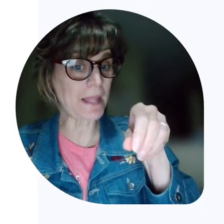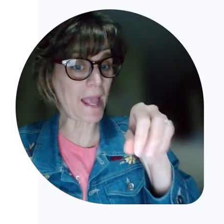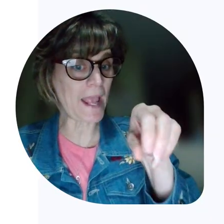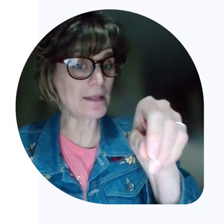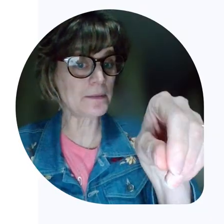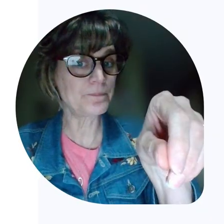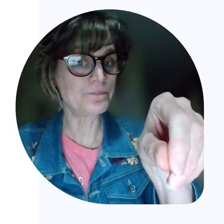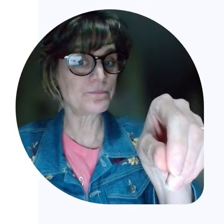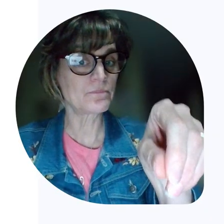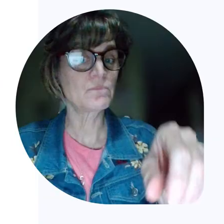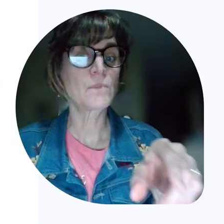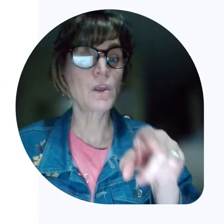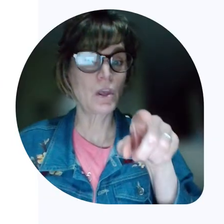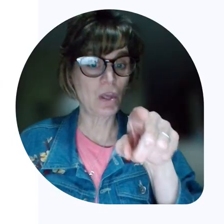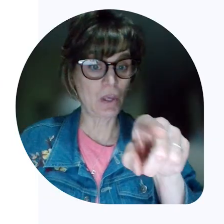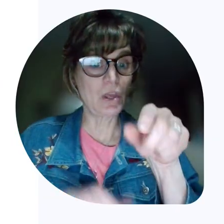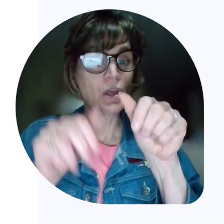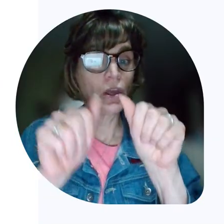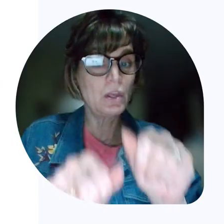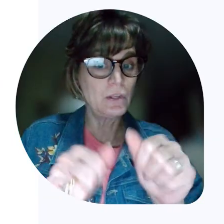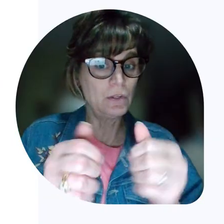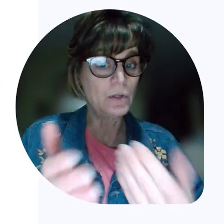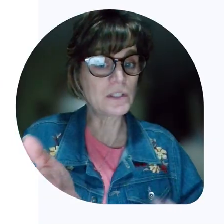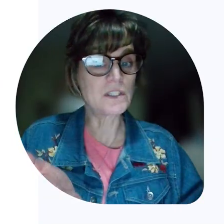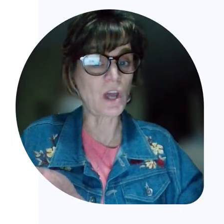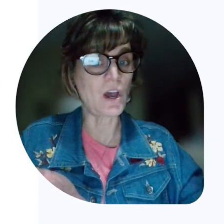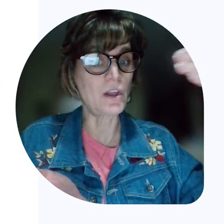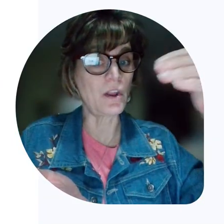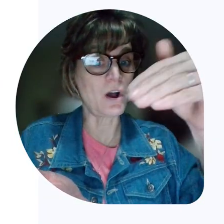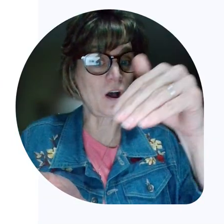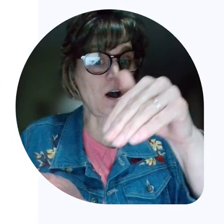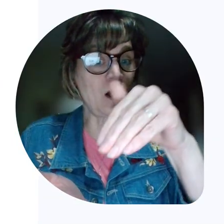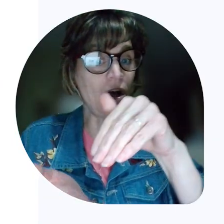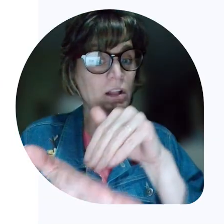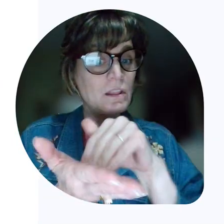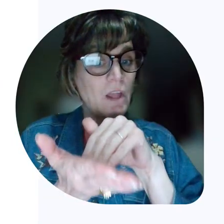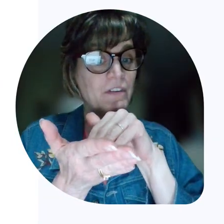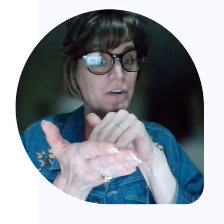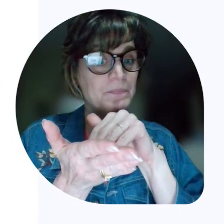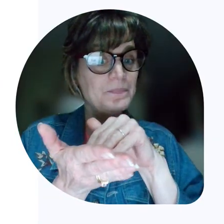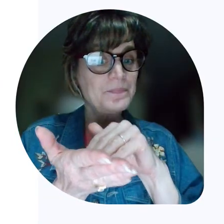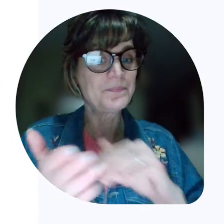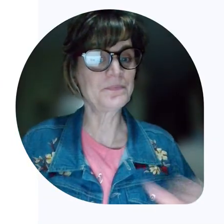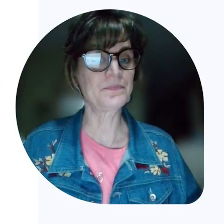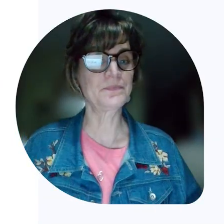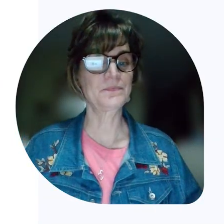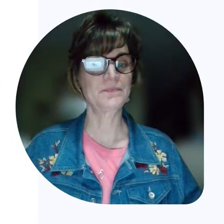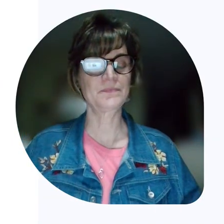to plant. You can start all over.